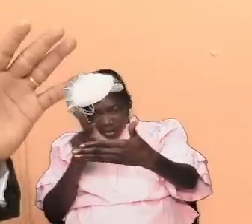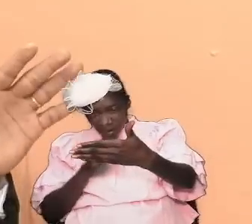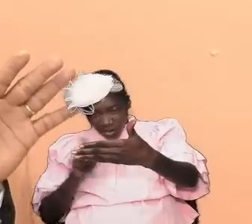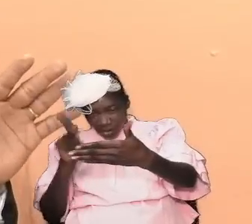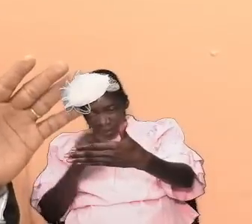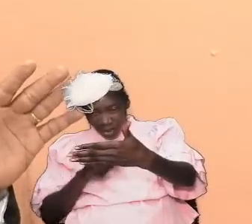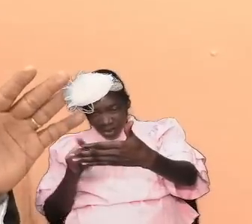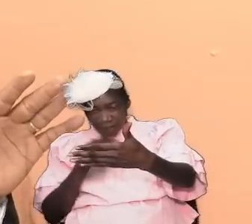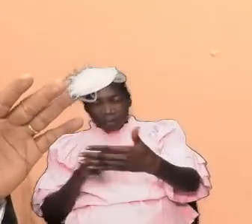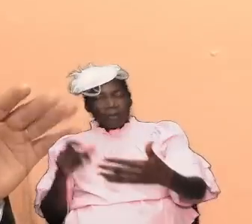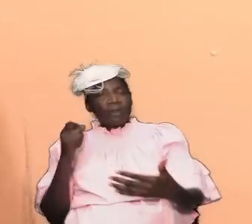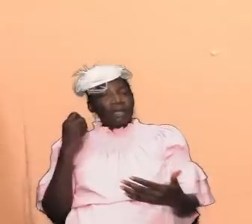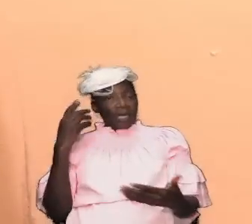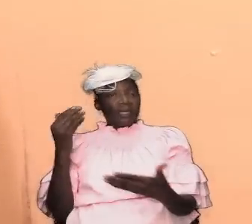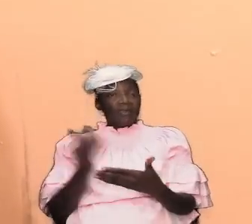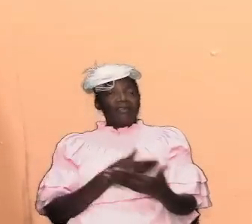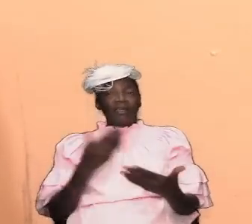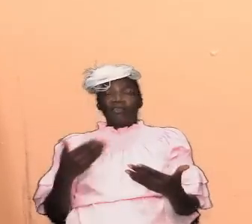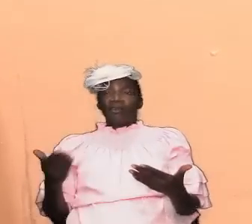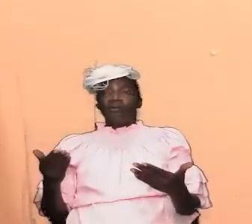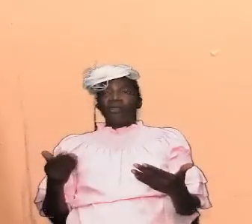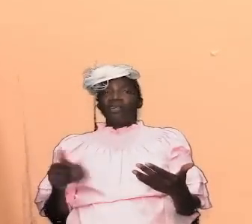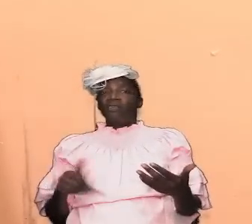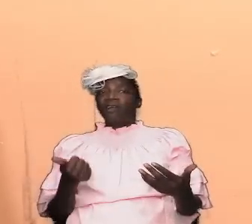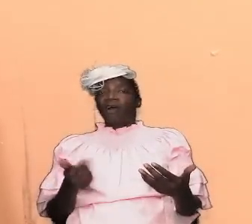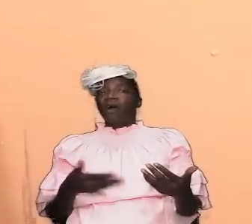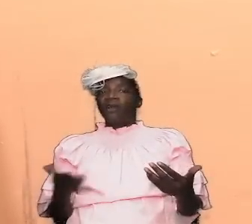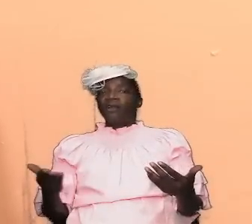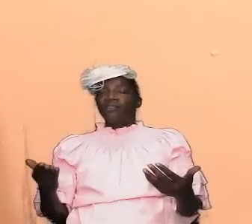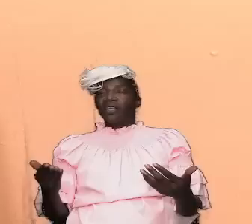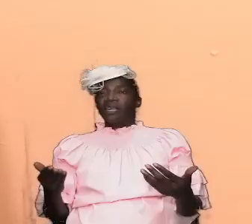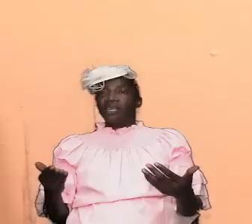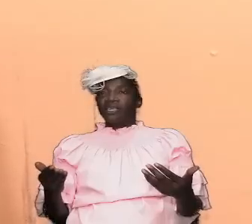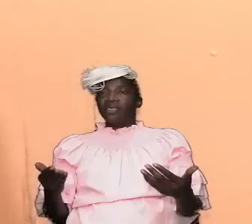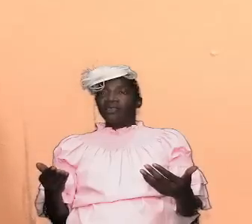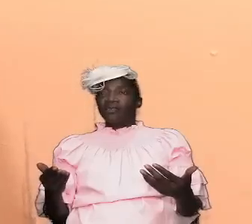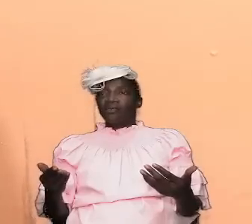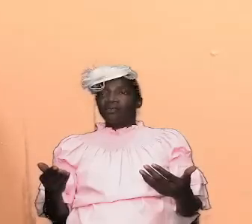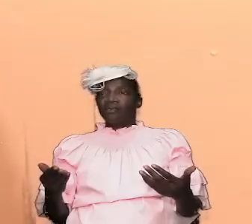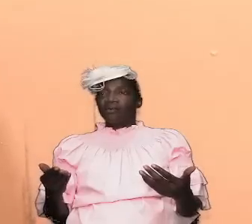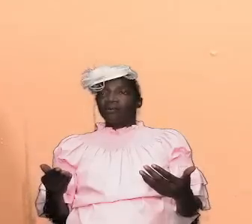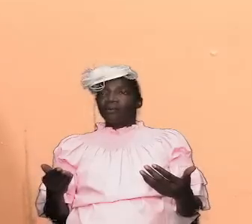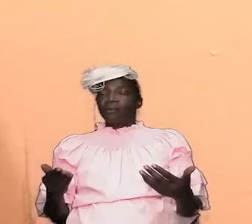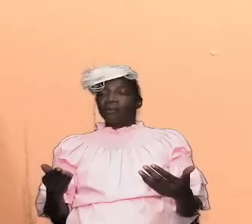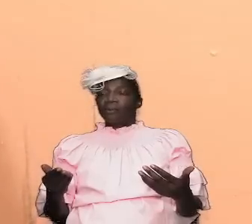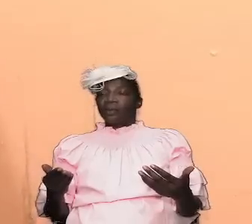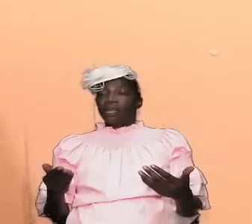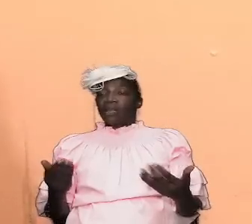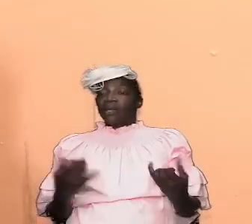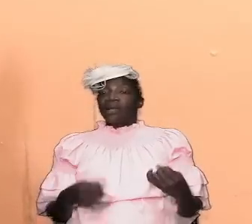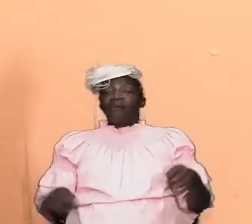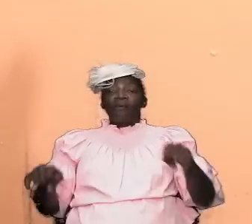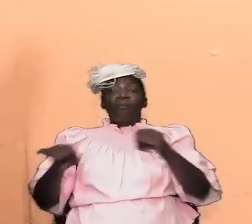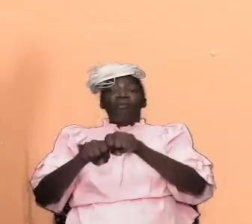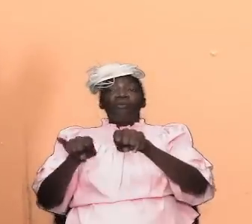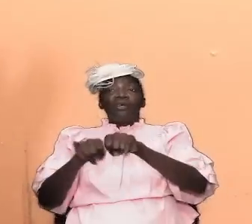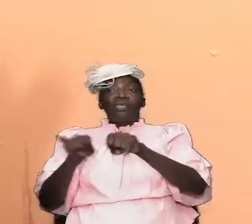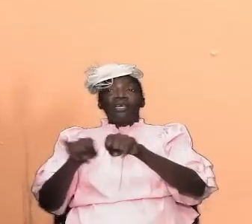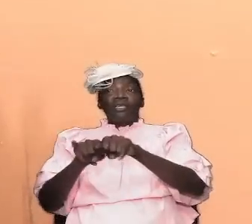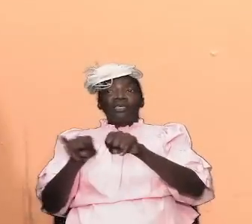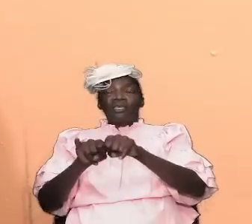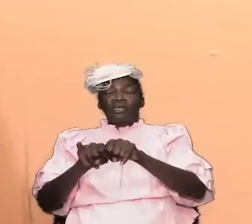we understand certain things but then there are other things that are so fundamental fundamental to the core of